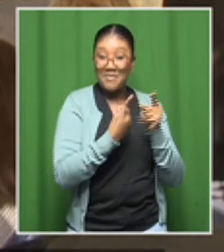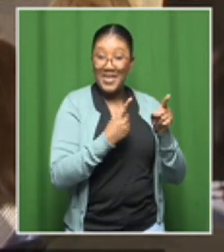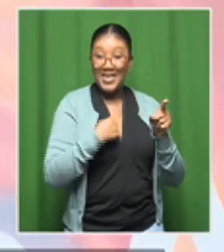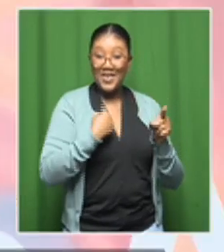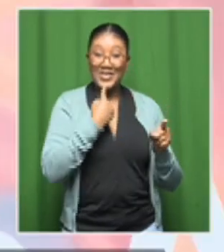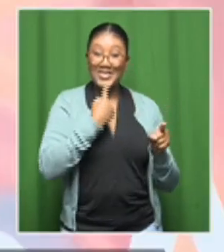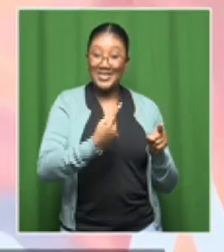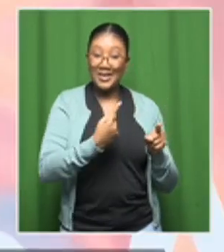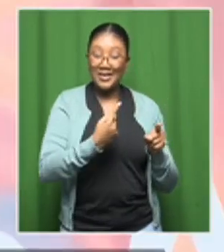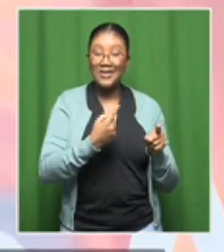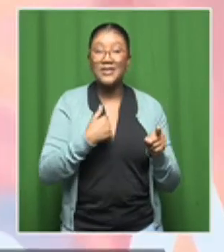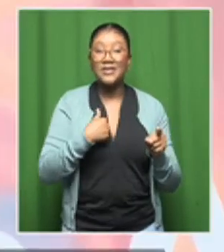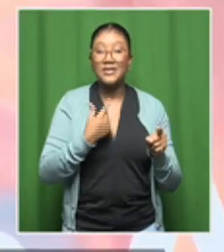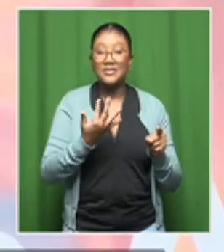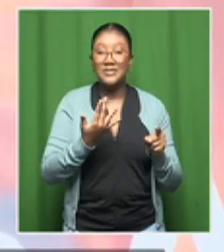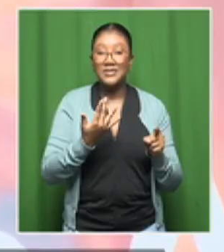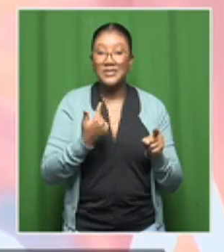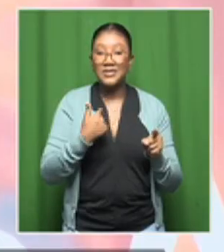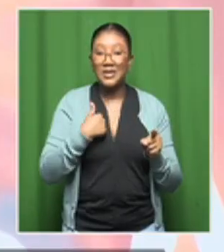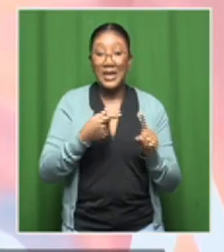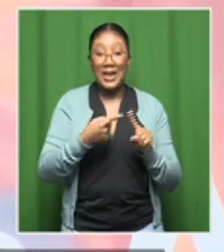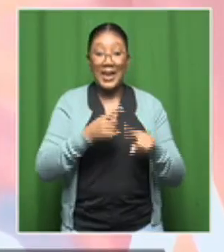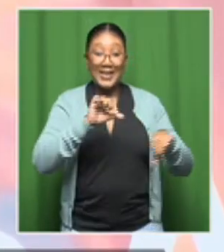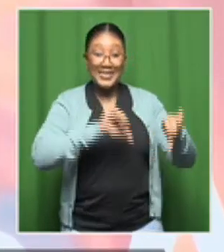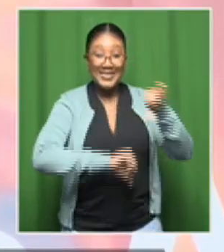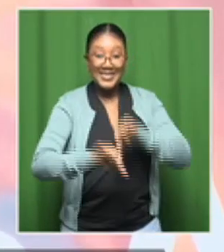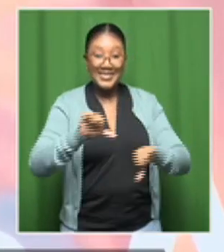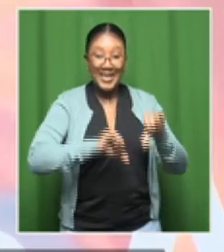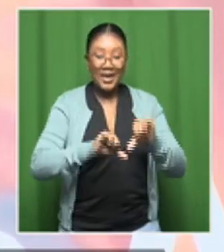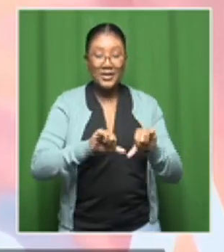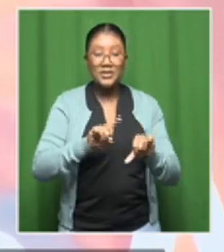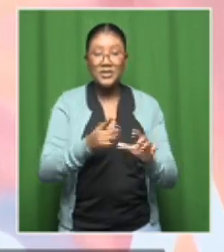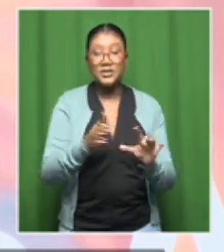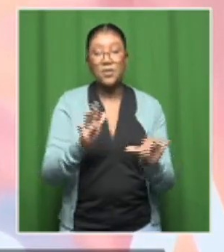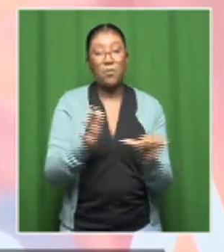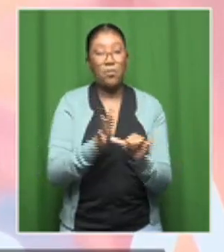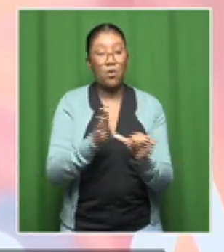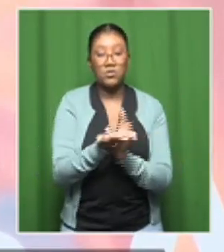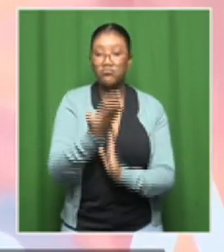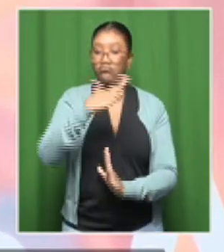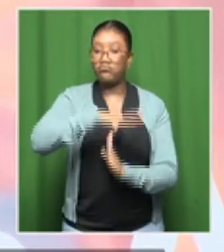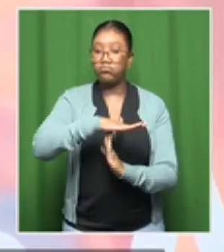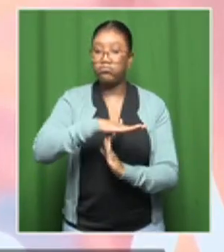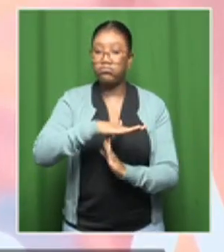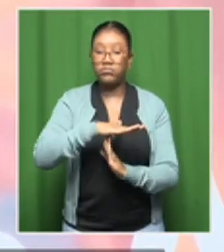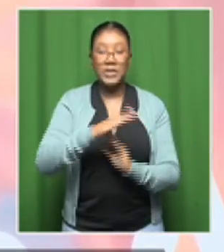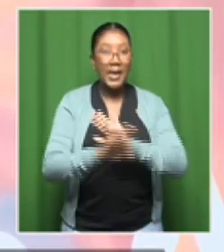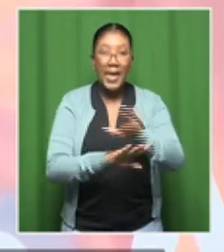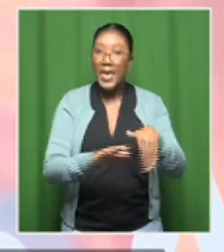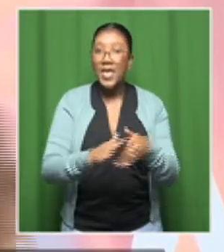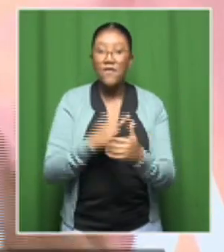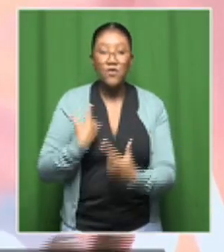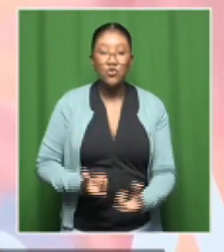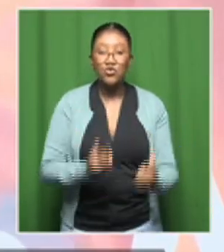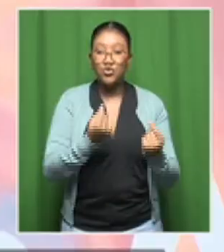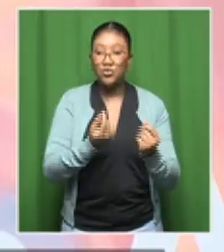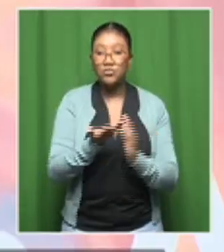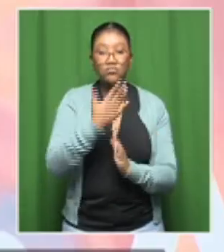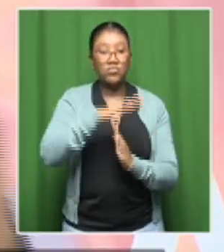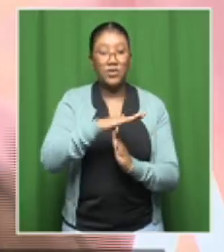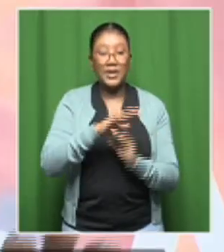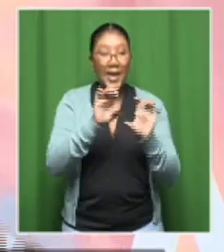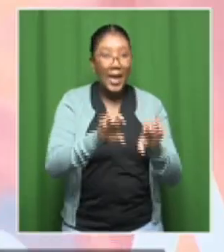are saying we are putting science at the center of everything that we do. Center of